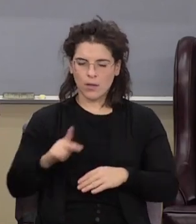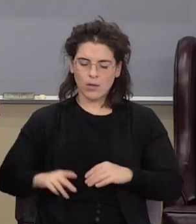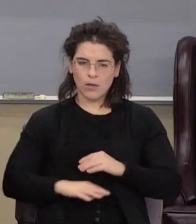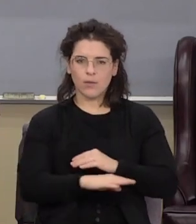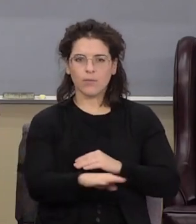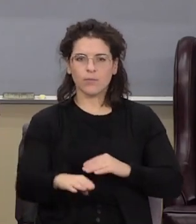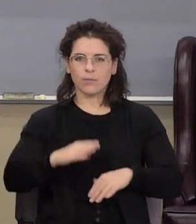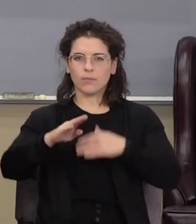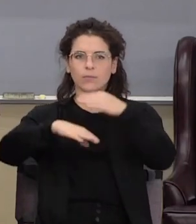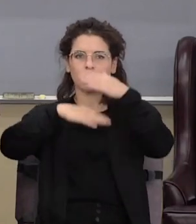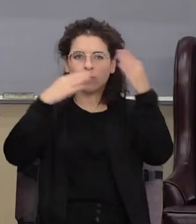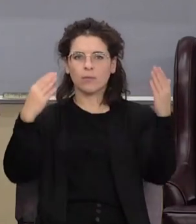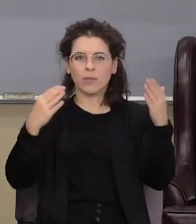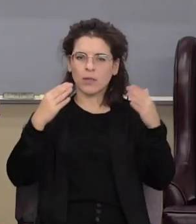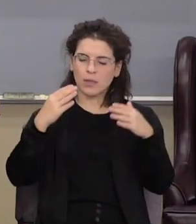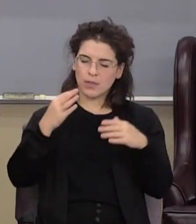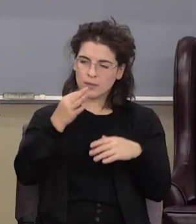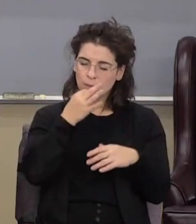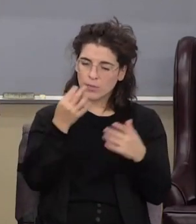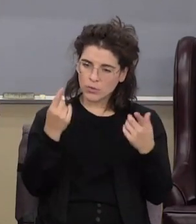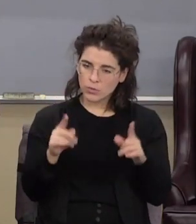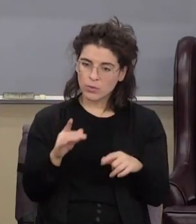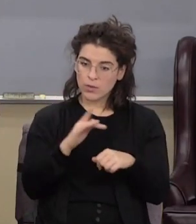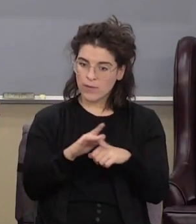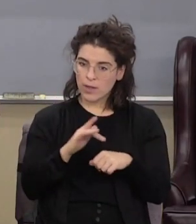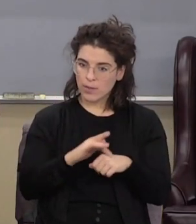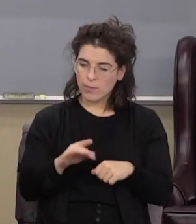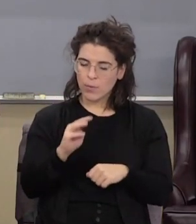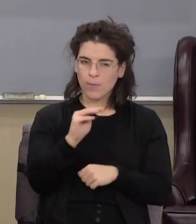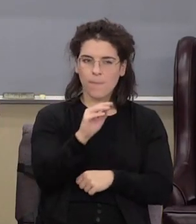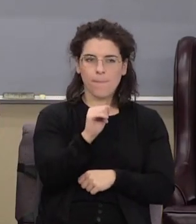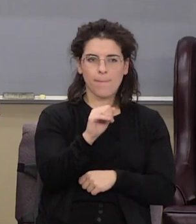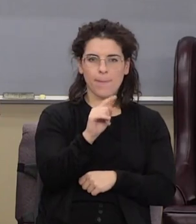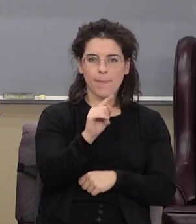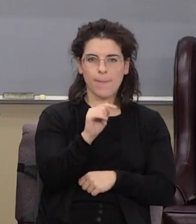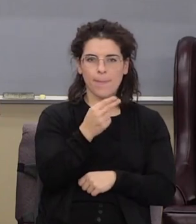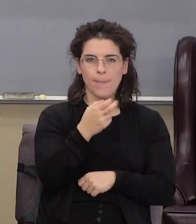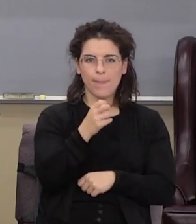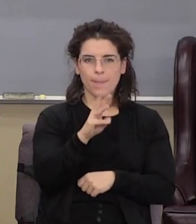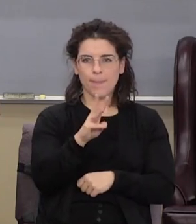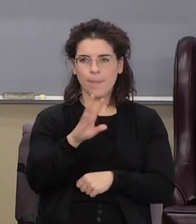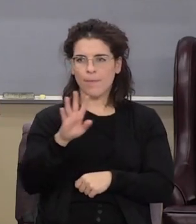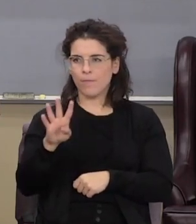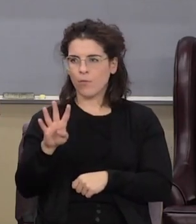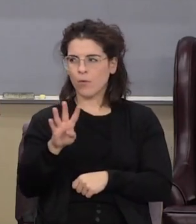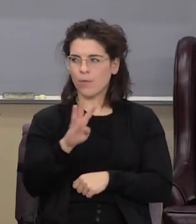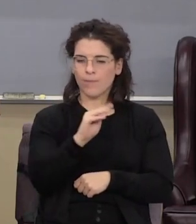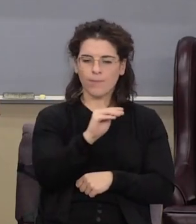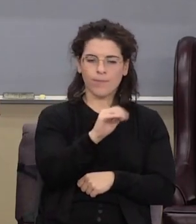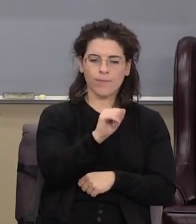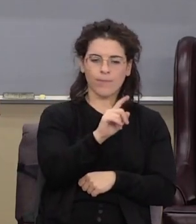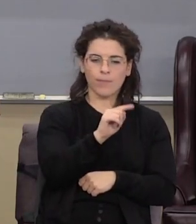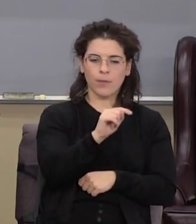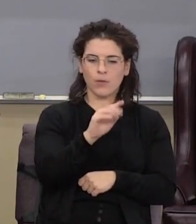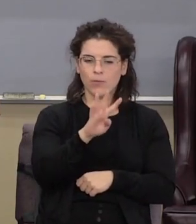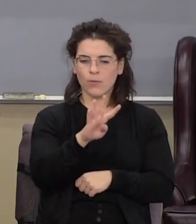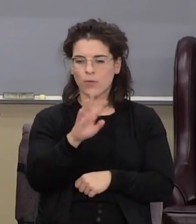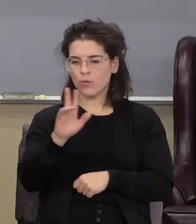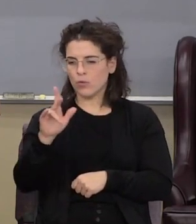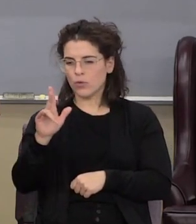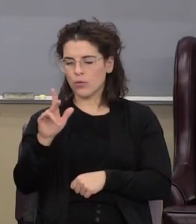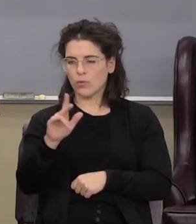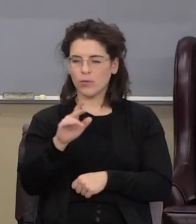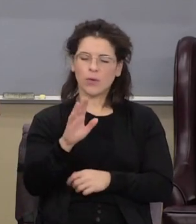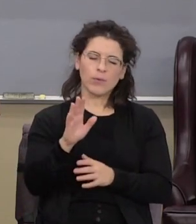kingdom at hand it's available chapter 4 Matthew 4 verse 23 well